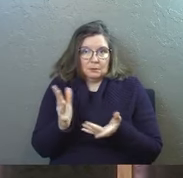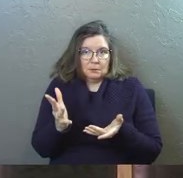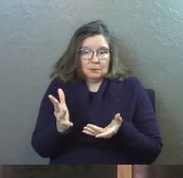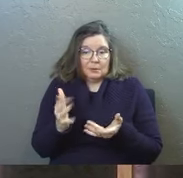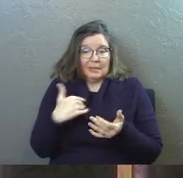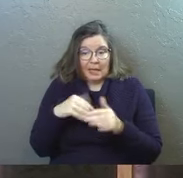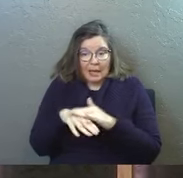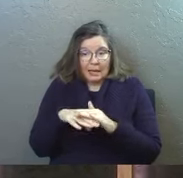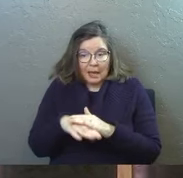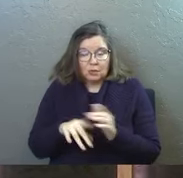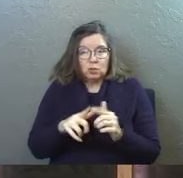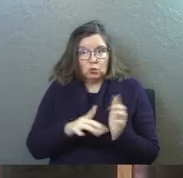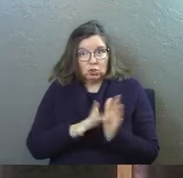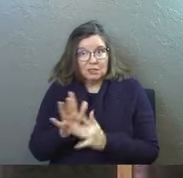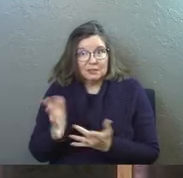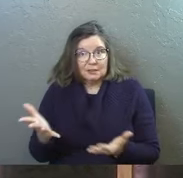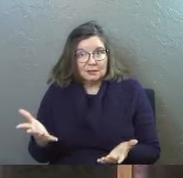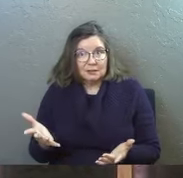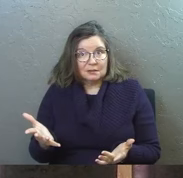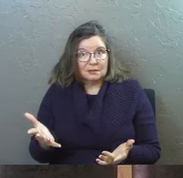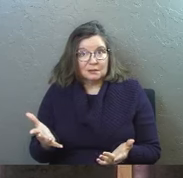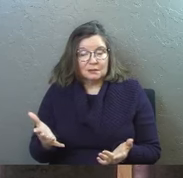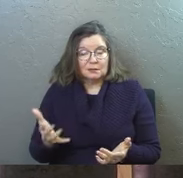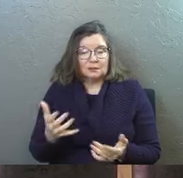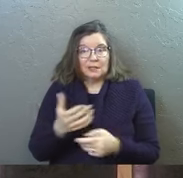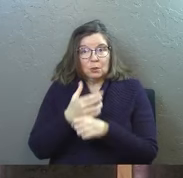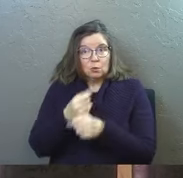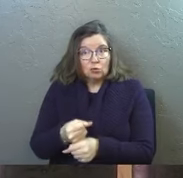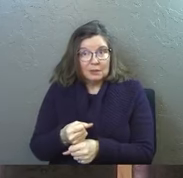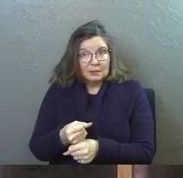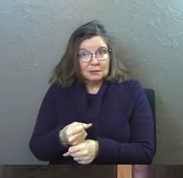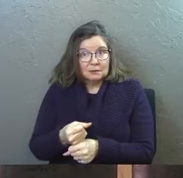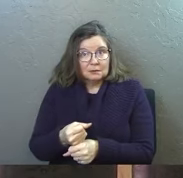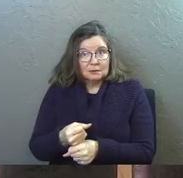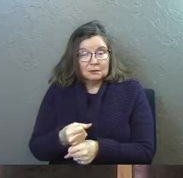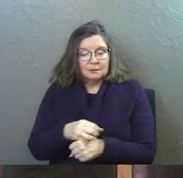He had access to Jesus. He was trusted